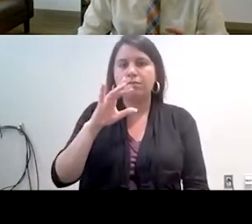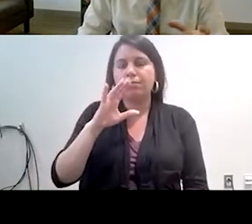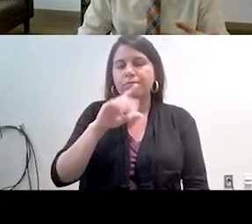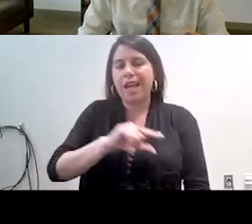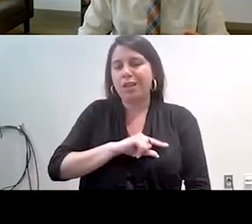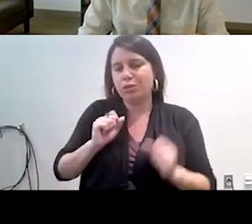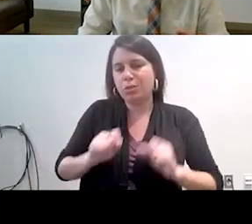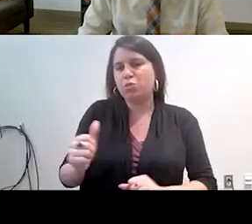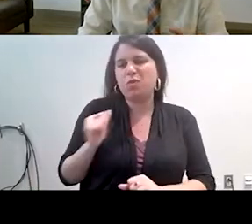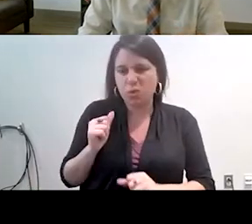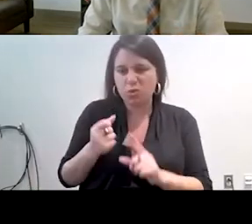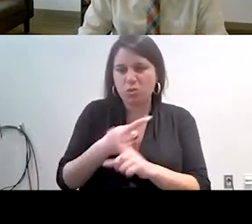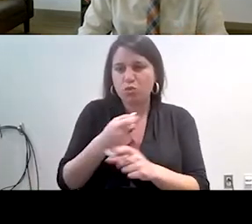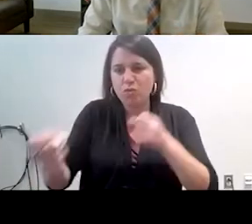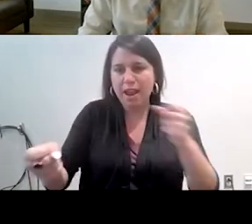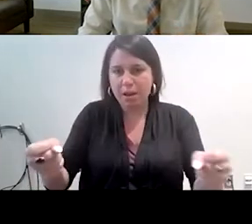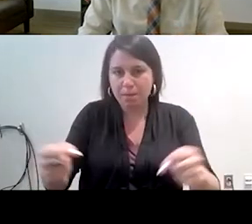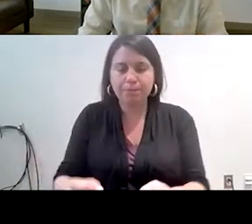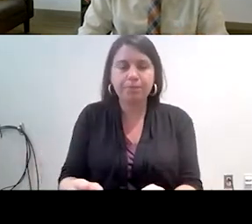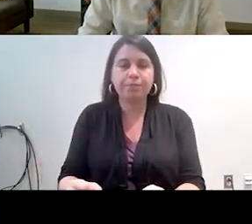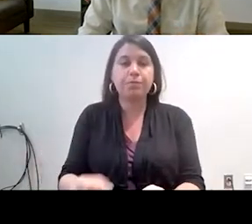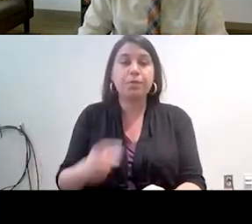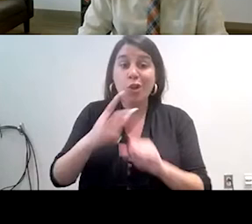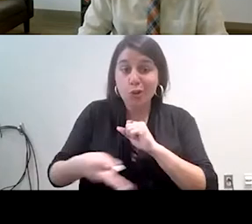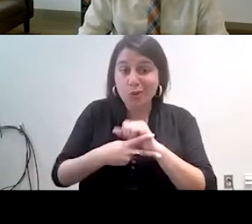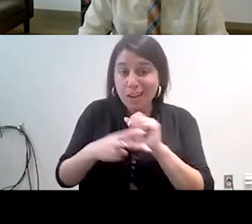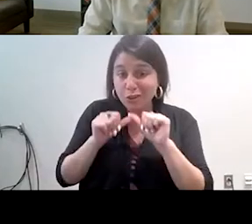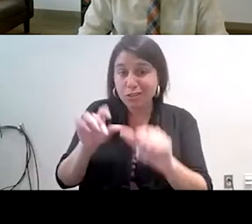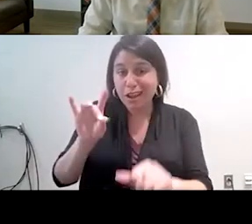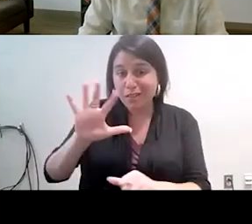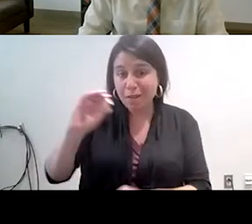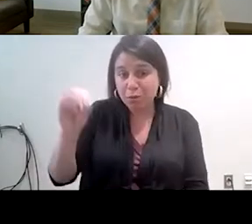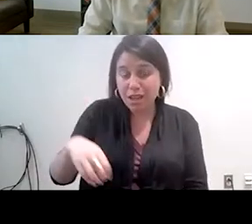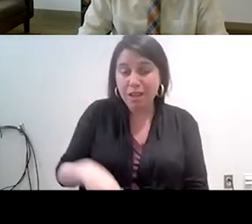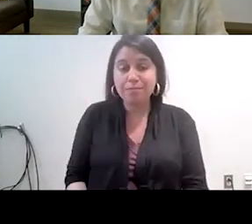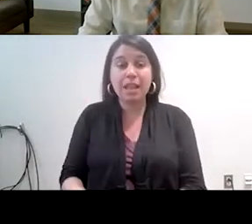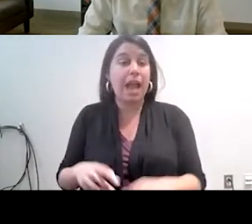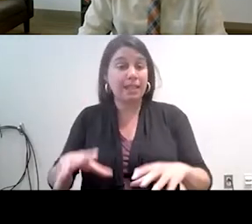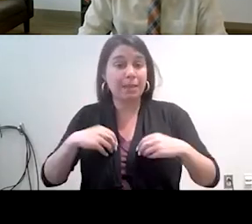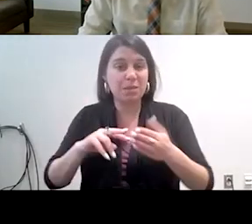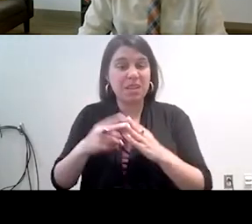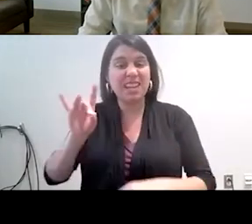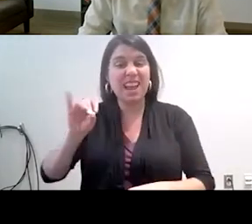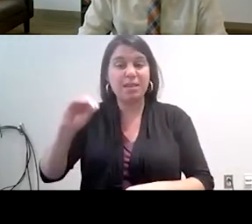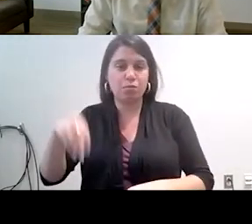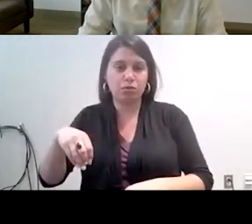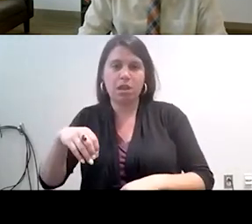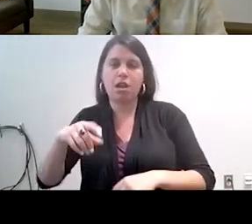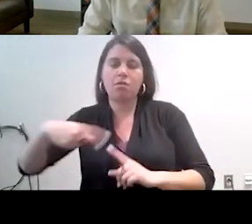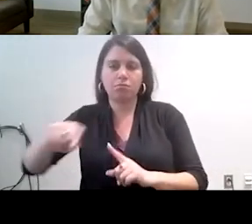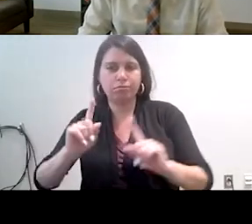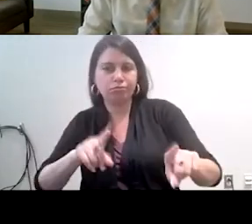Retention being 85% completed post-intervention assessment and acceptability being 80% of the sessions attended by the other participants.